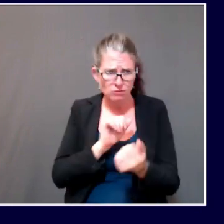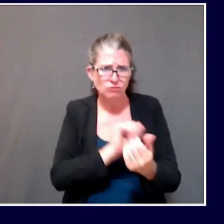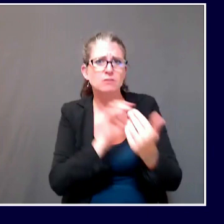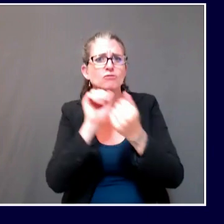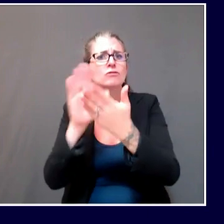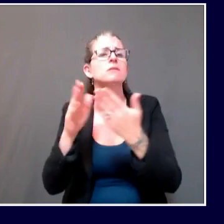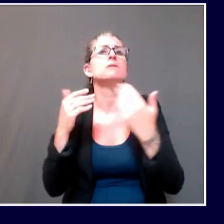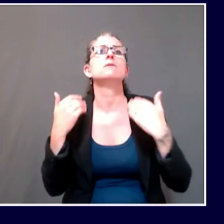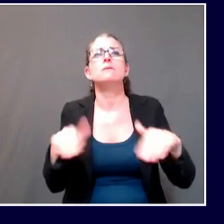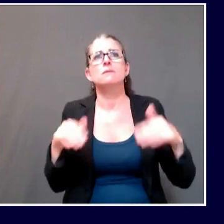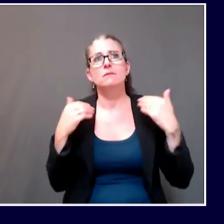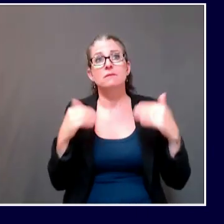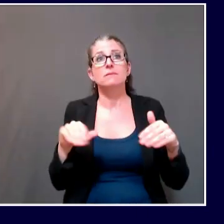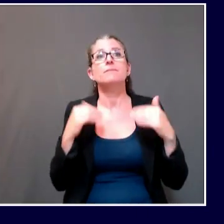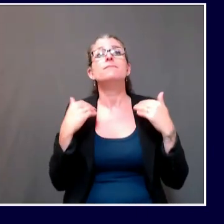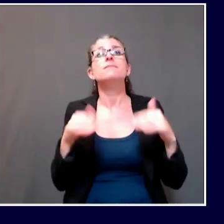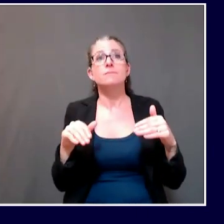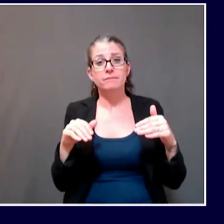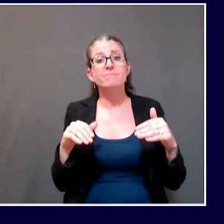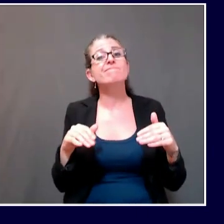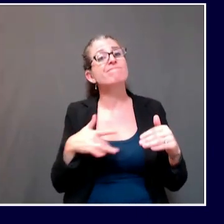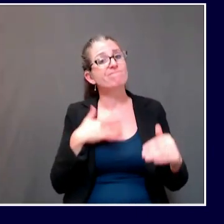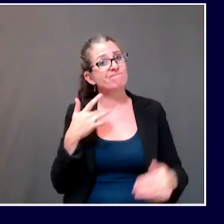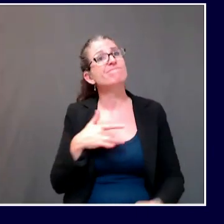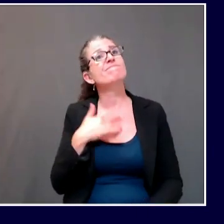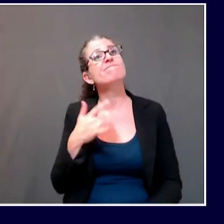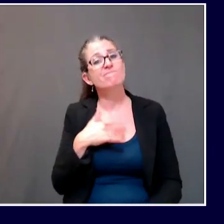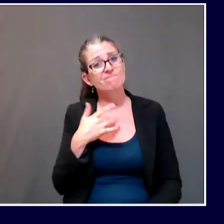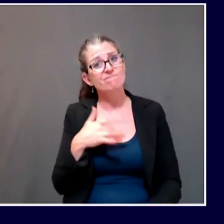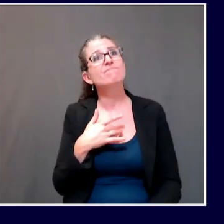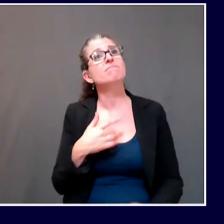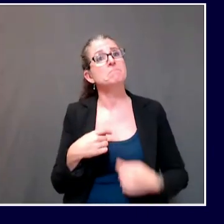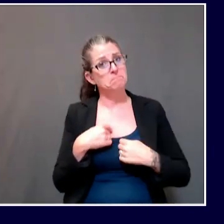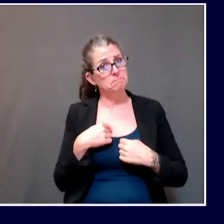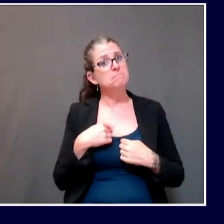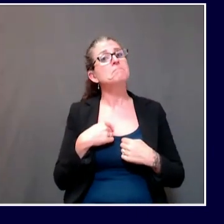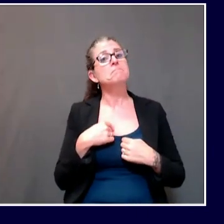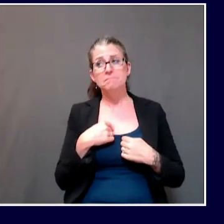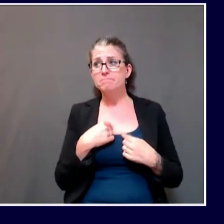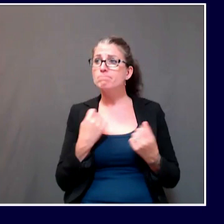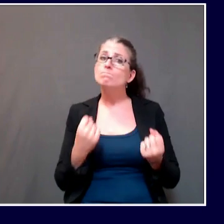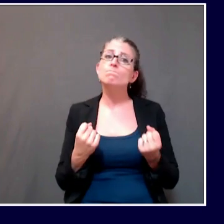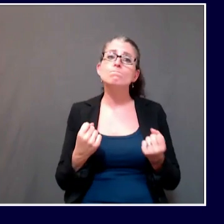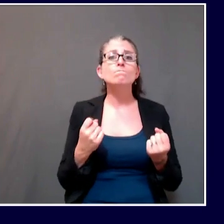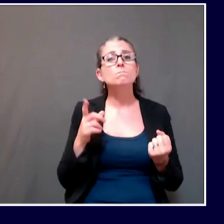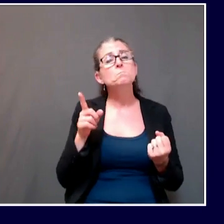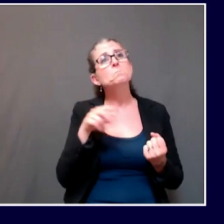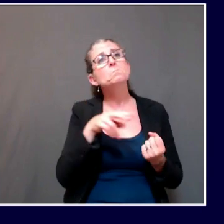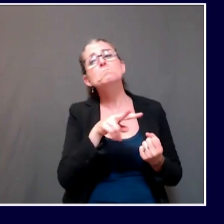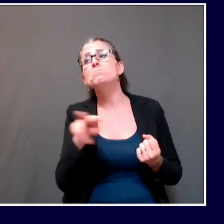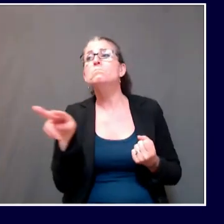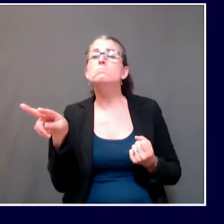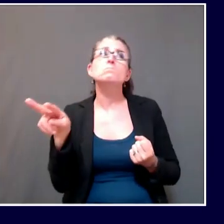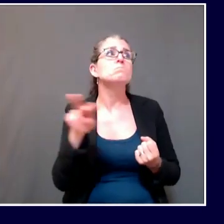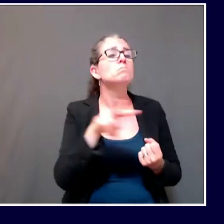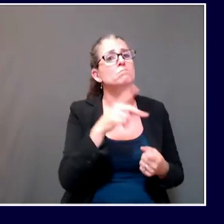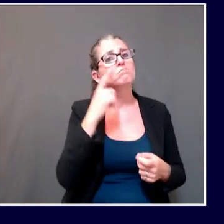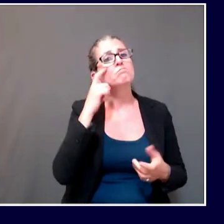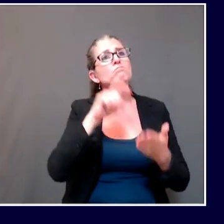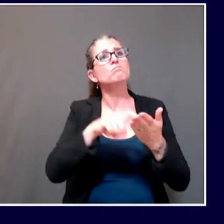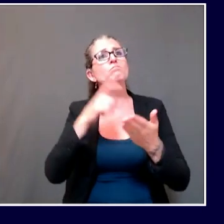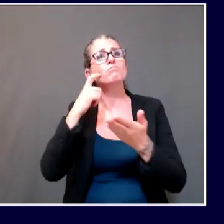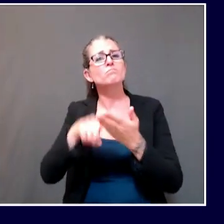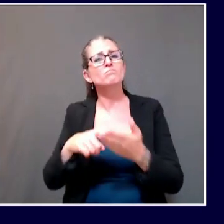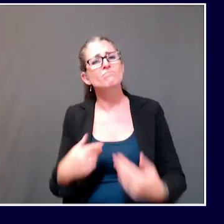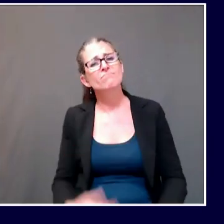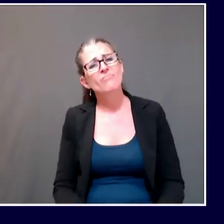regularly visited in the past. It's a pleasure to be in the state of Maine to enjoy this wonderful weather, even though